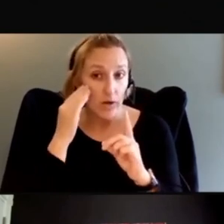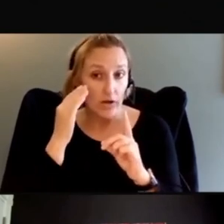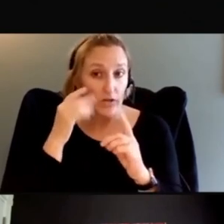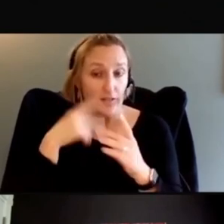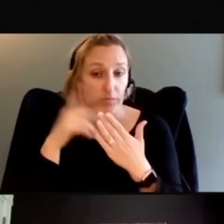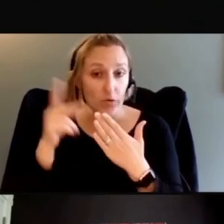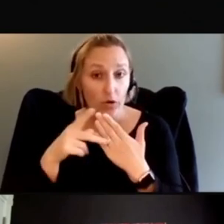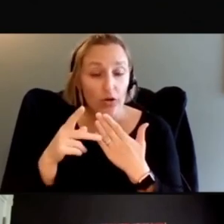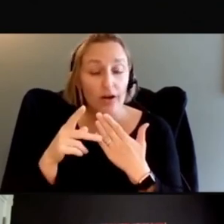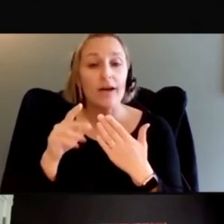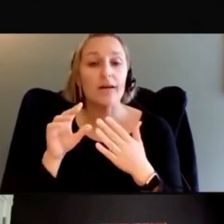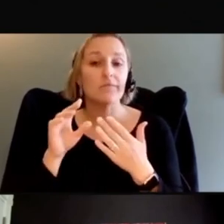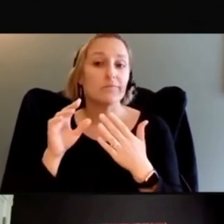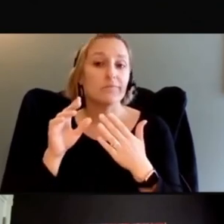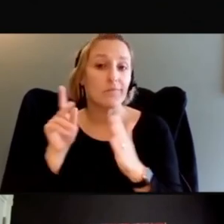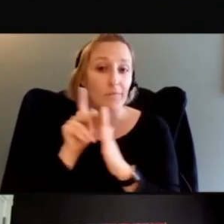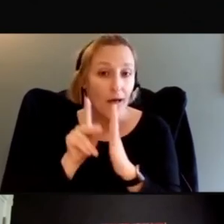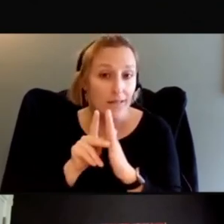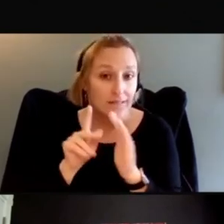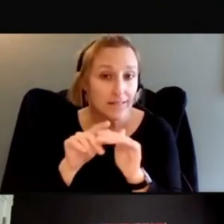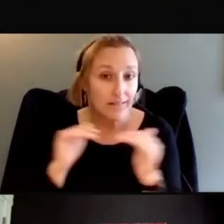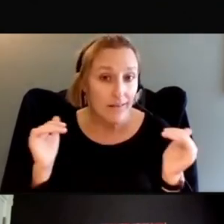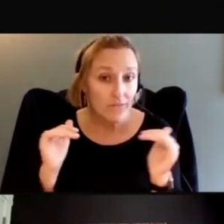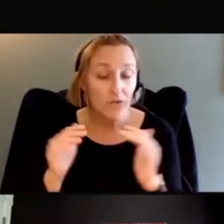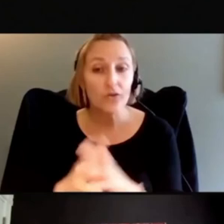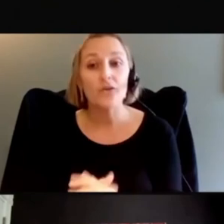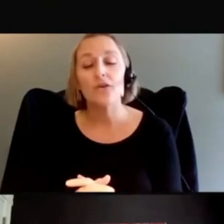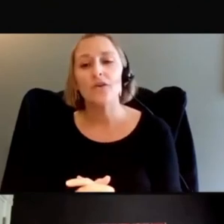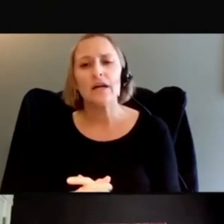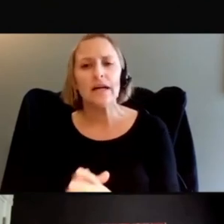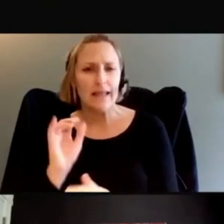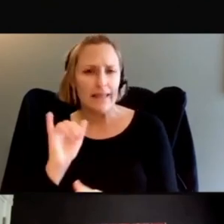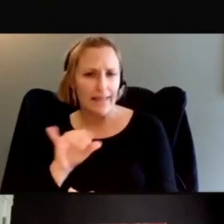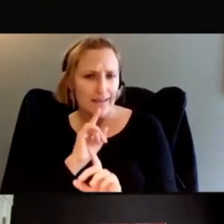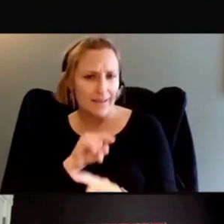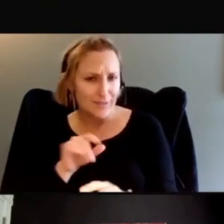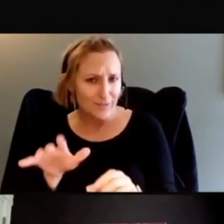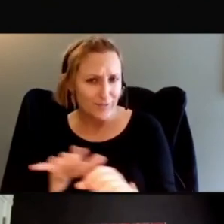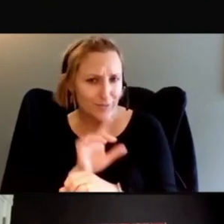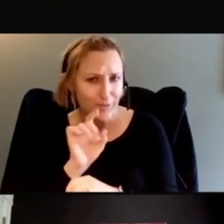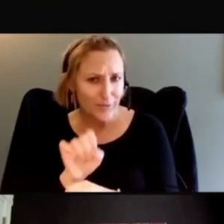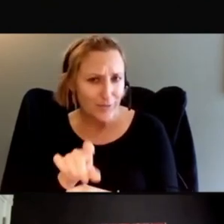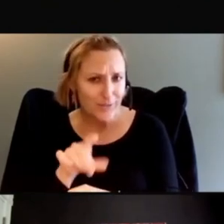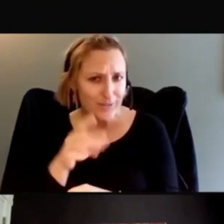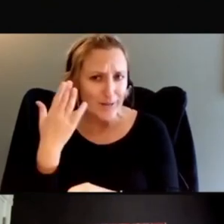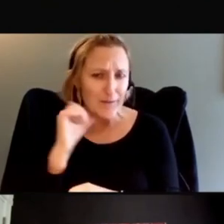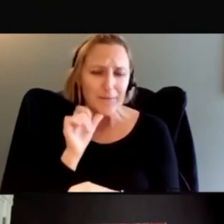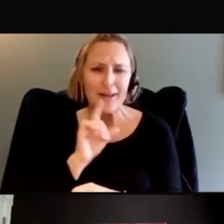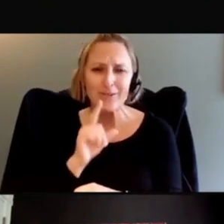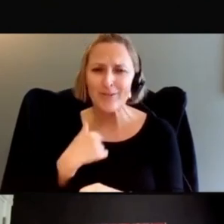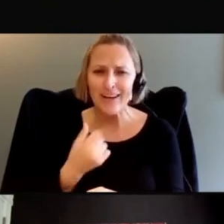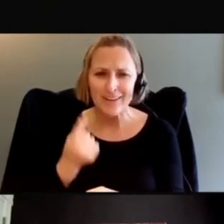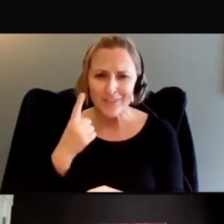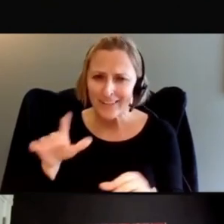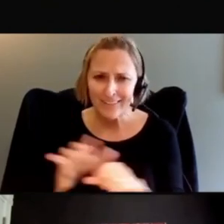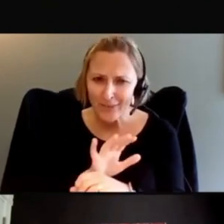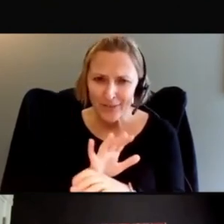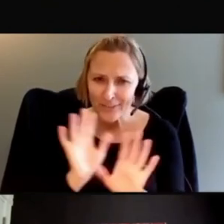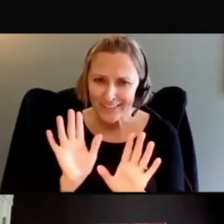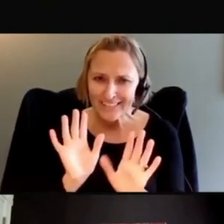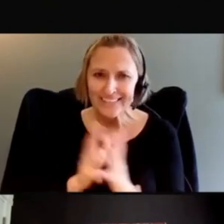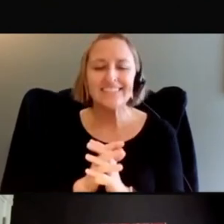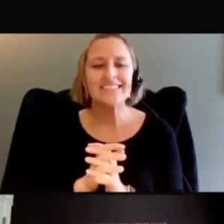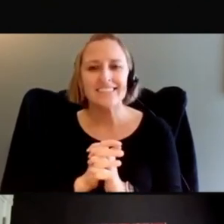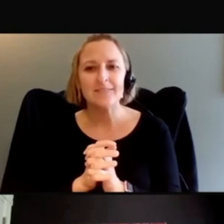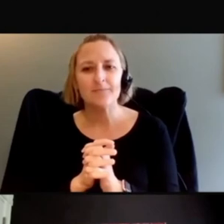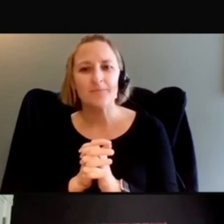policy level? Um, I'm not sure if that's answering the question. I'm not sure I understand the question completely, but I